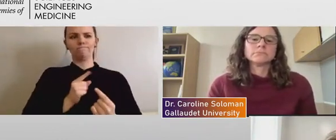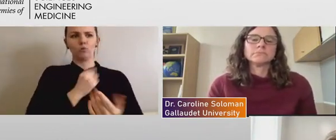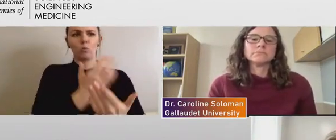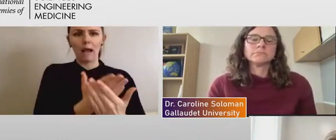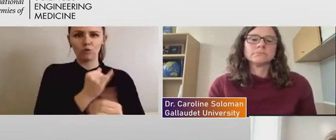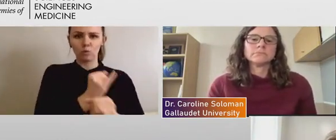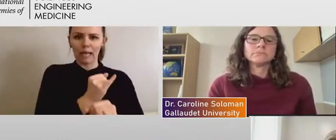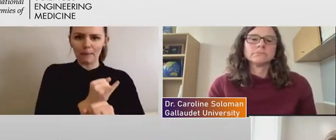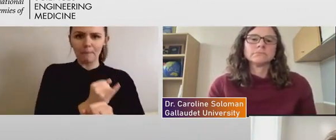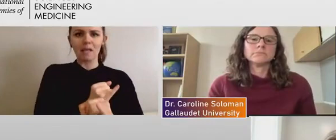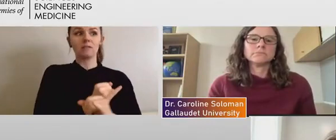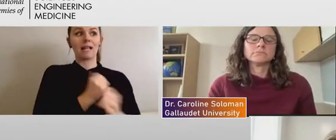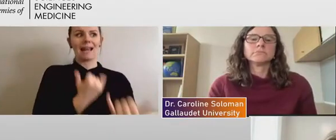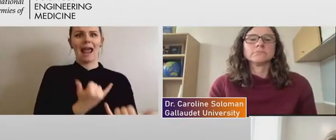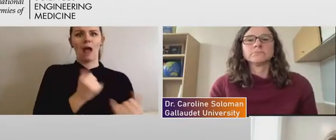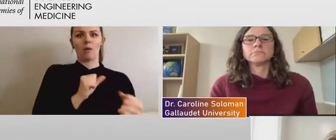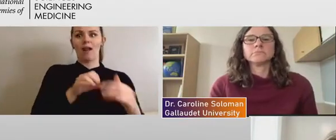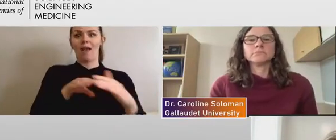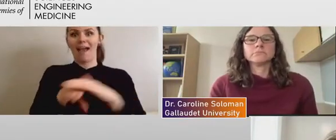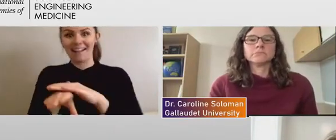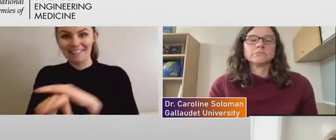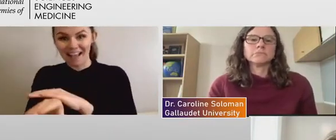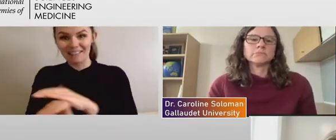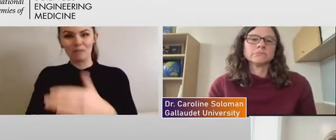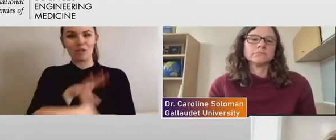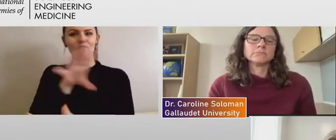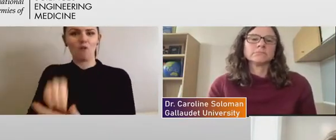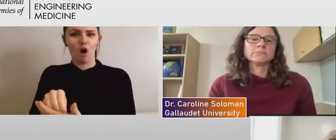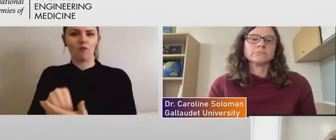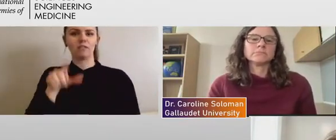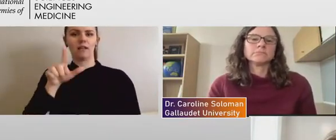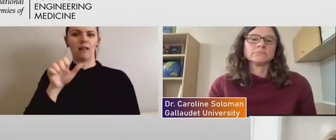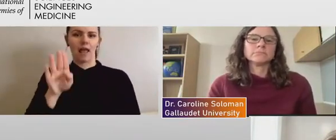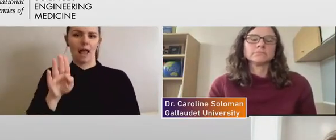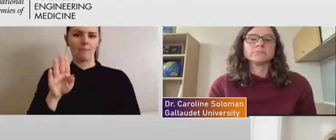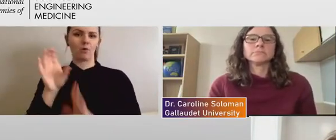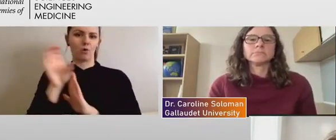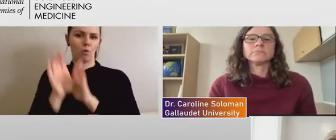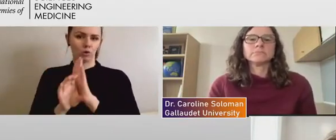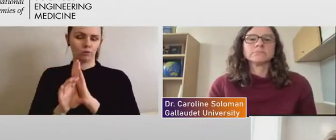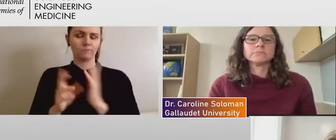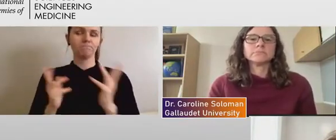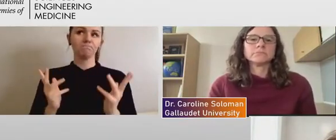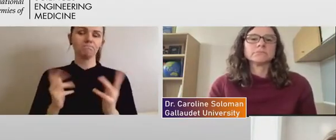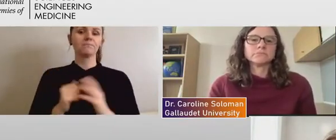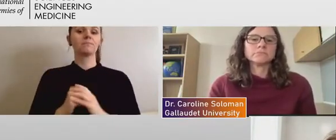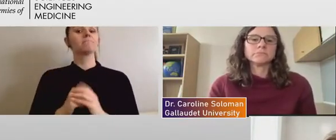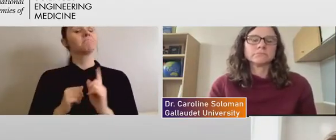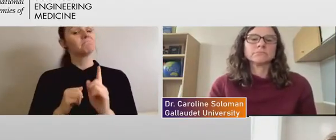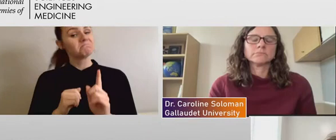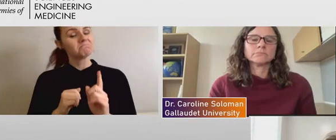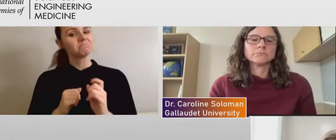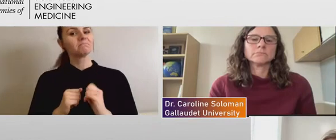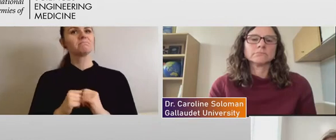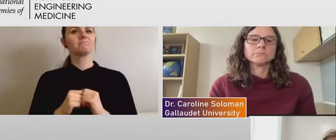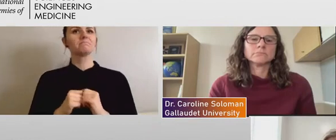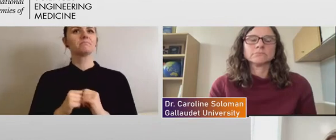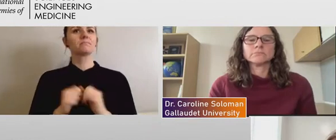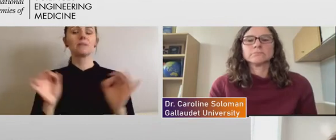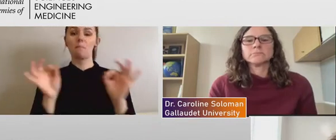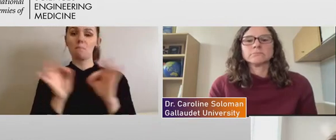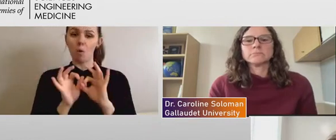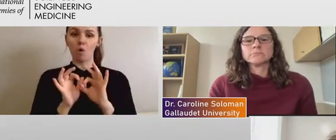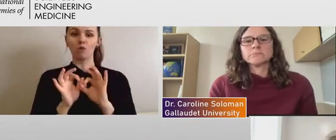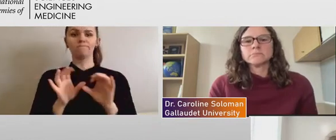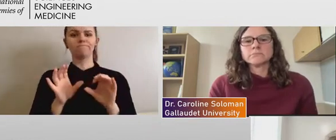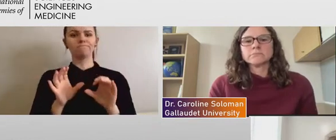able to participate in a lab course. Um, however, it's important when doing things online